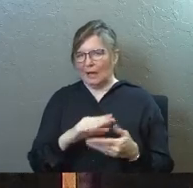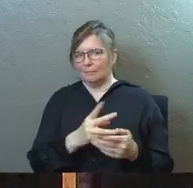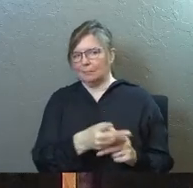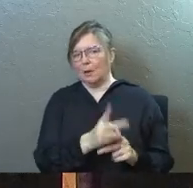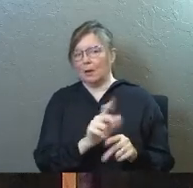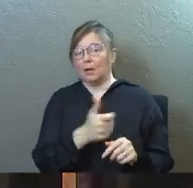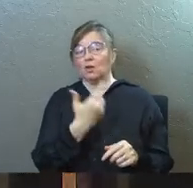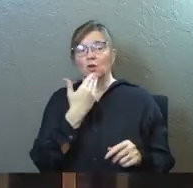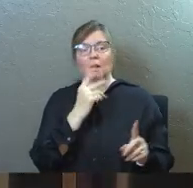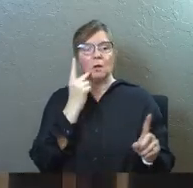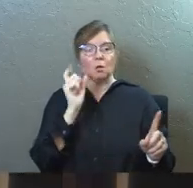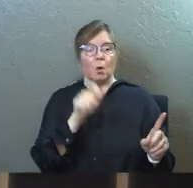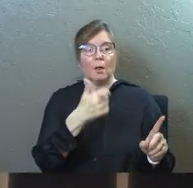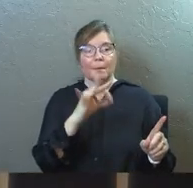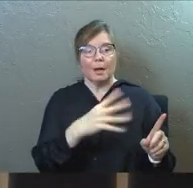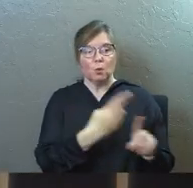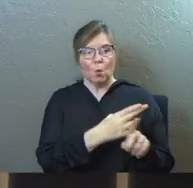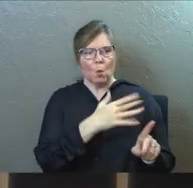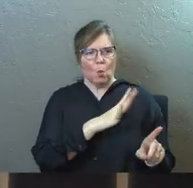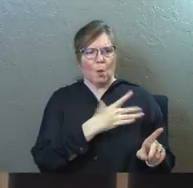Only the good ones, though, for you.